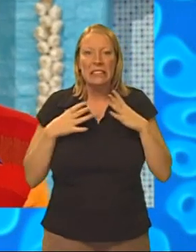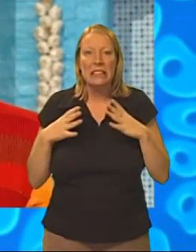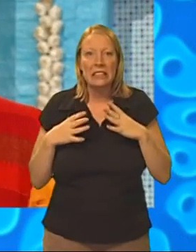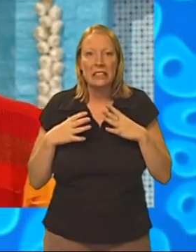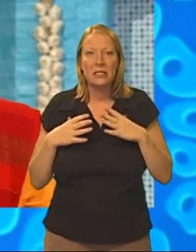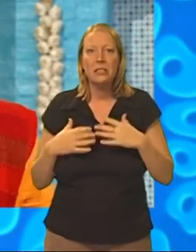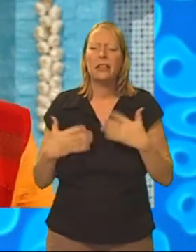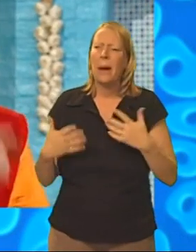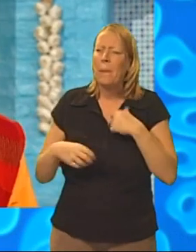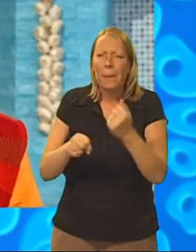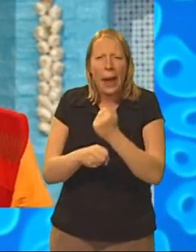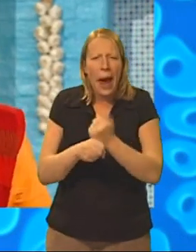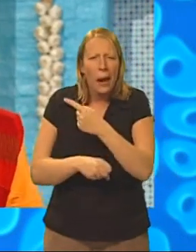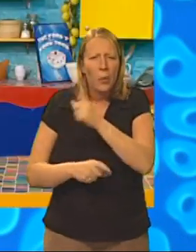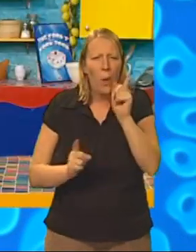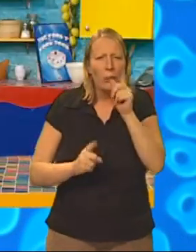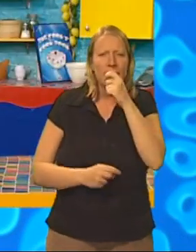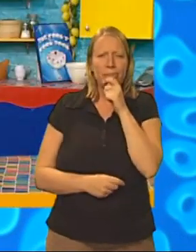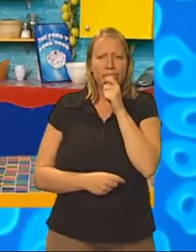Now, what can we make for him?